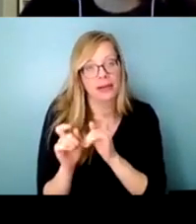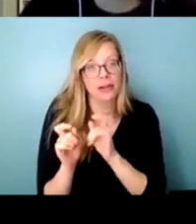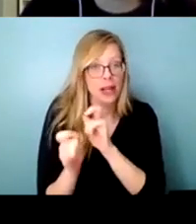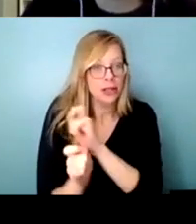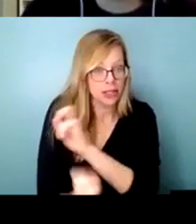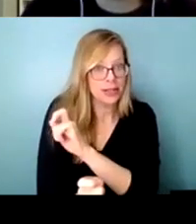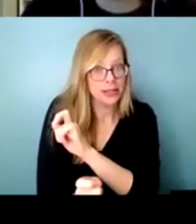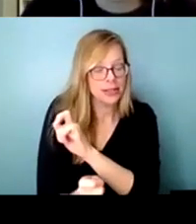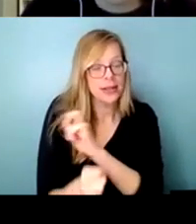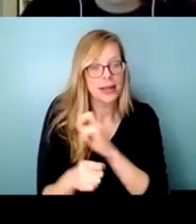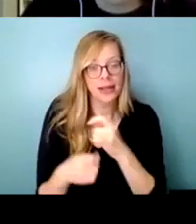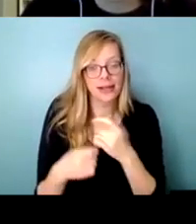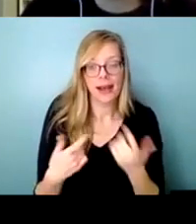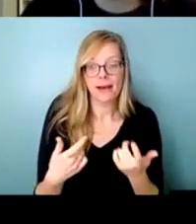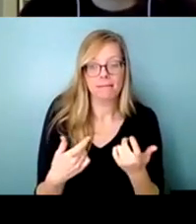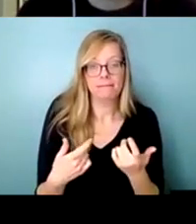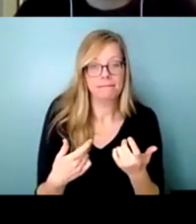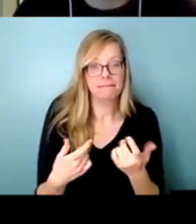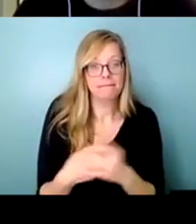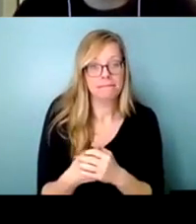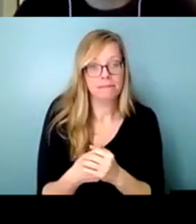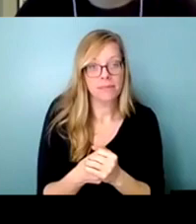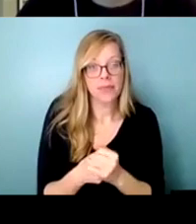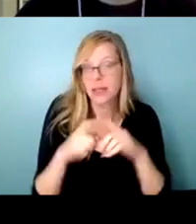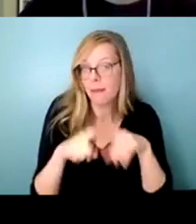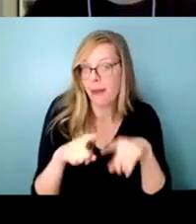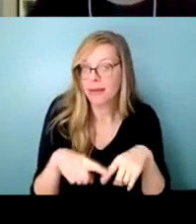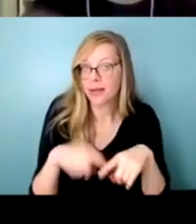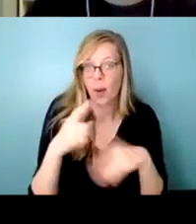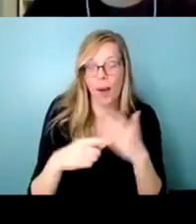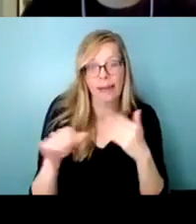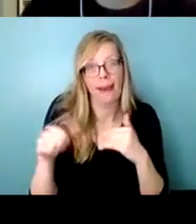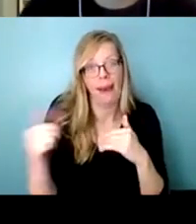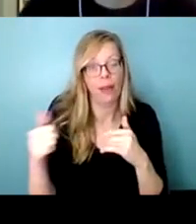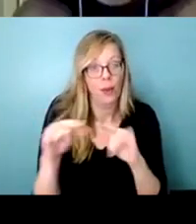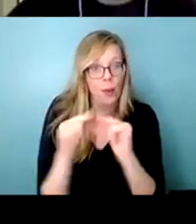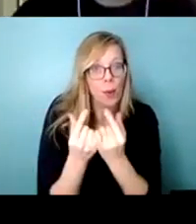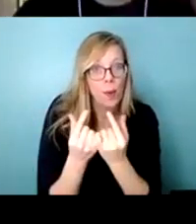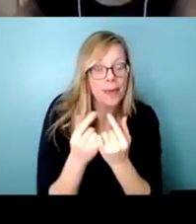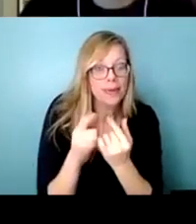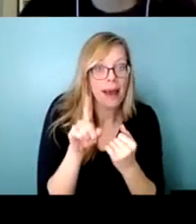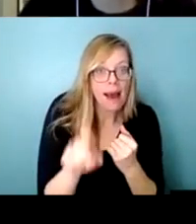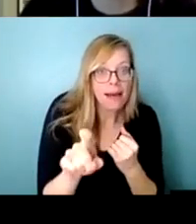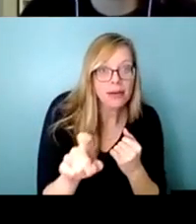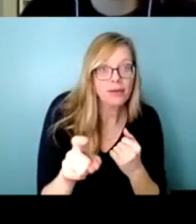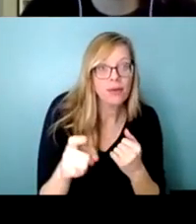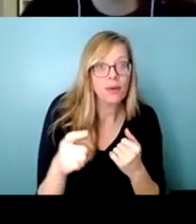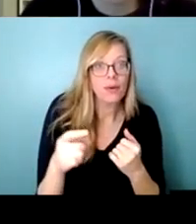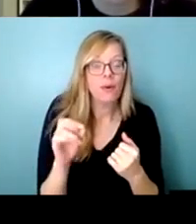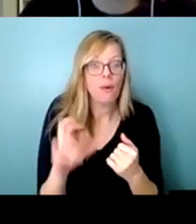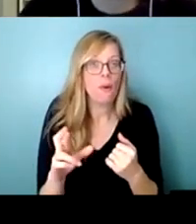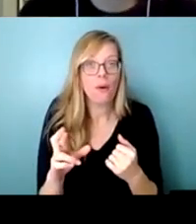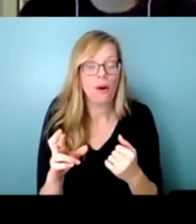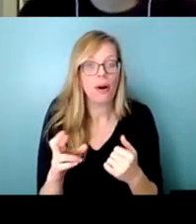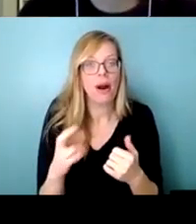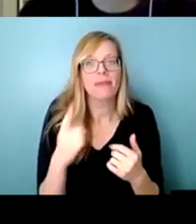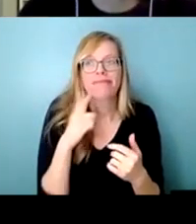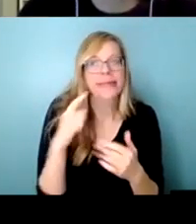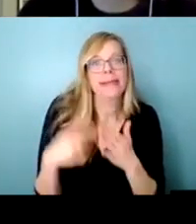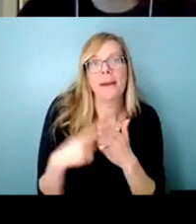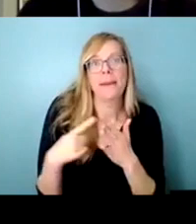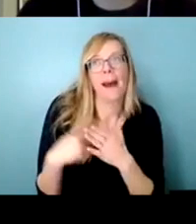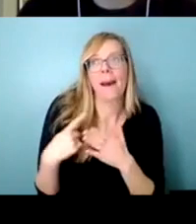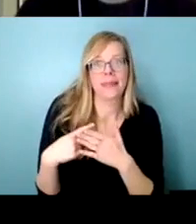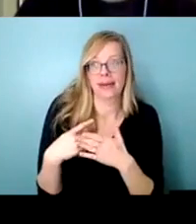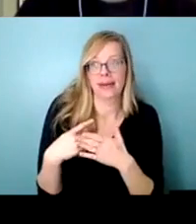you know uh what the other parties are asking for what the public is asking for or external forces beyond their control such as a